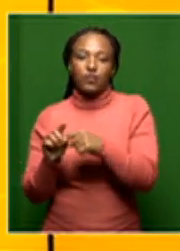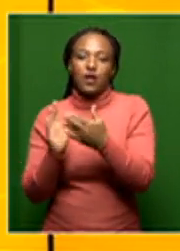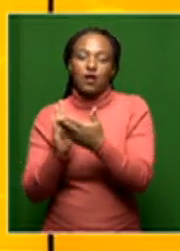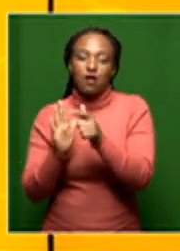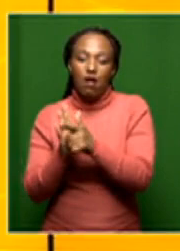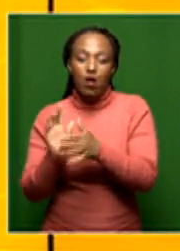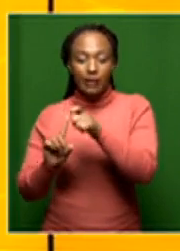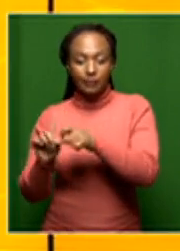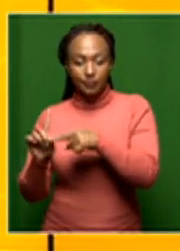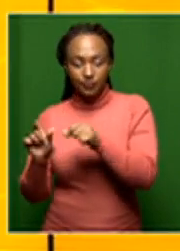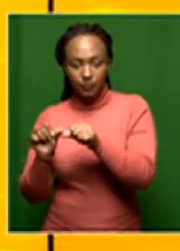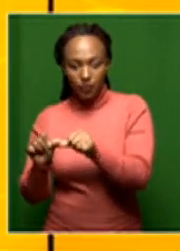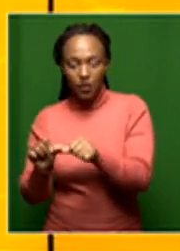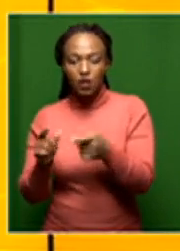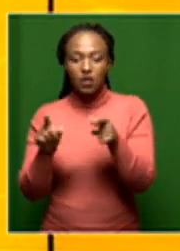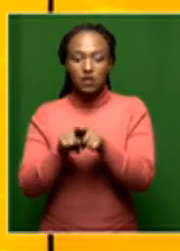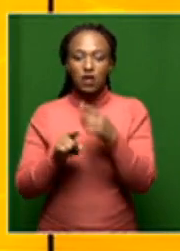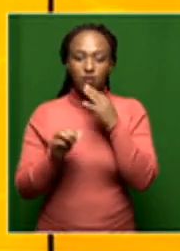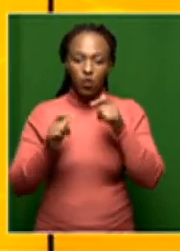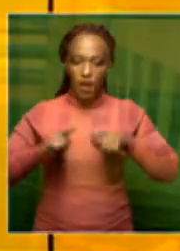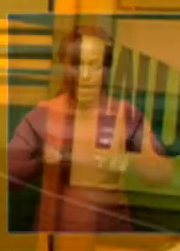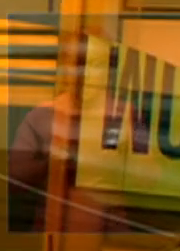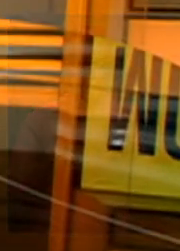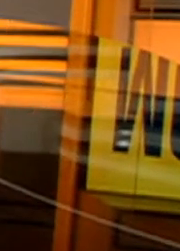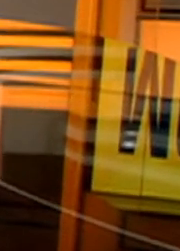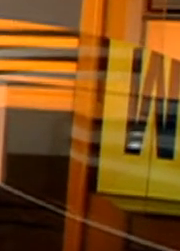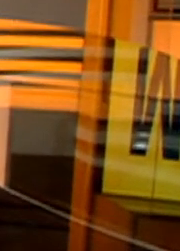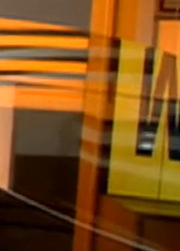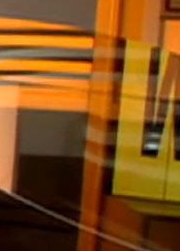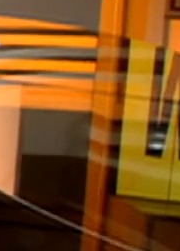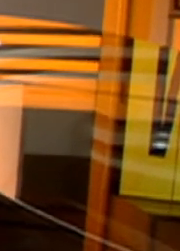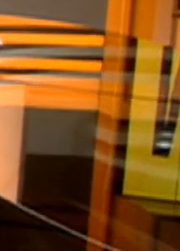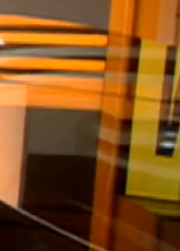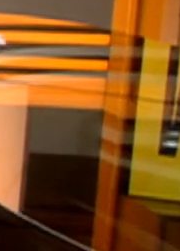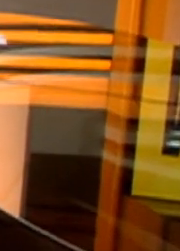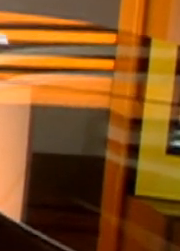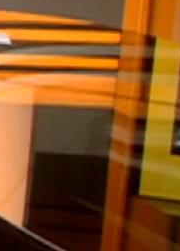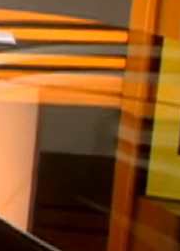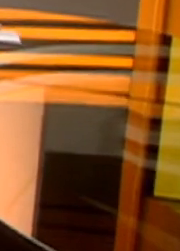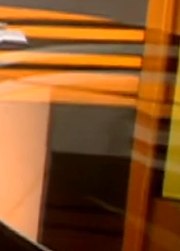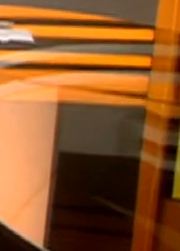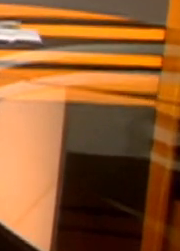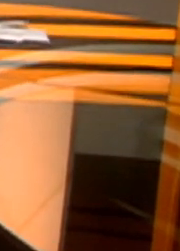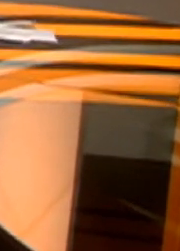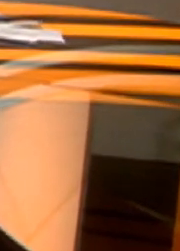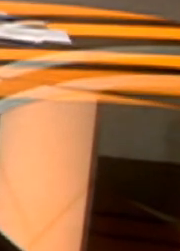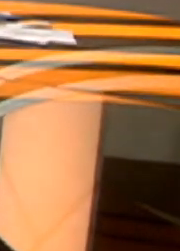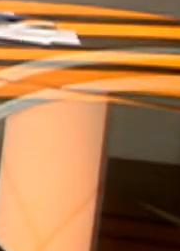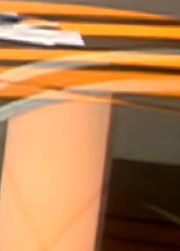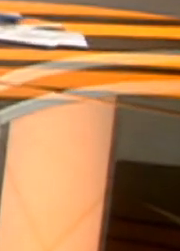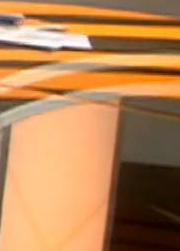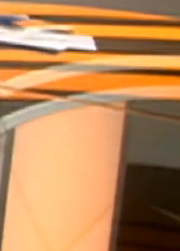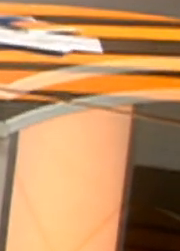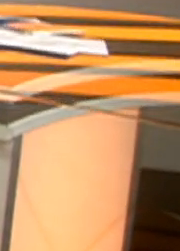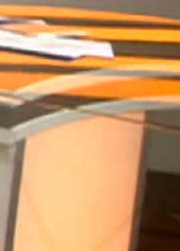of course, talking about land expropriation and the latest developments with regard to this and